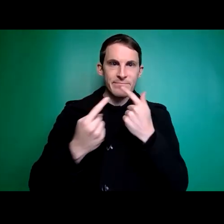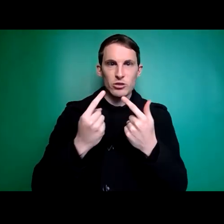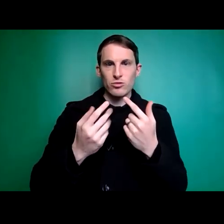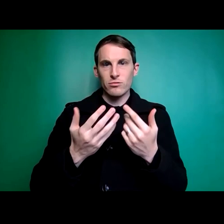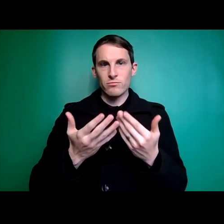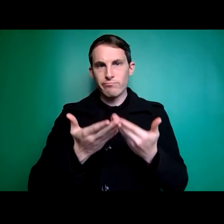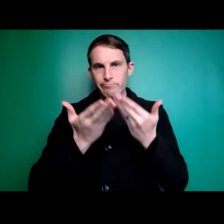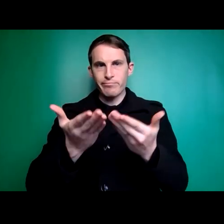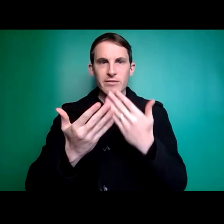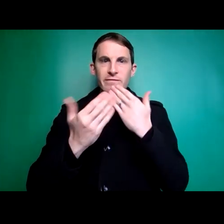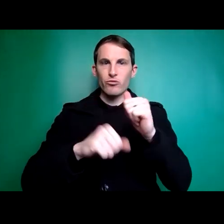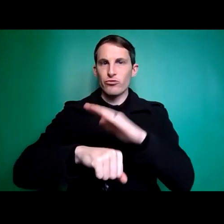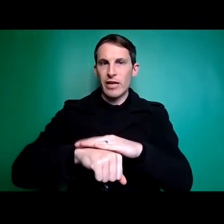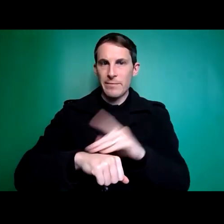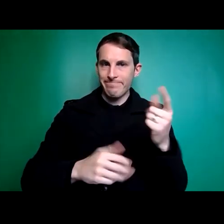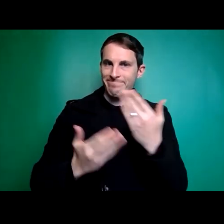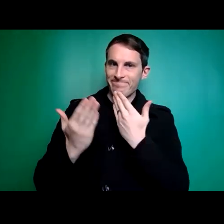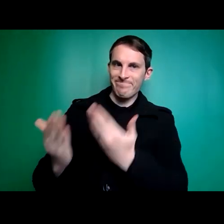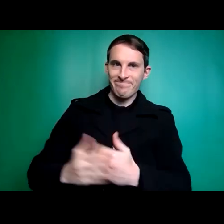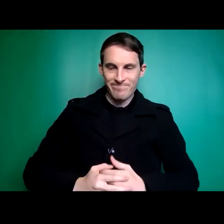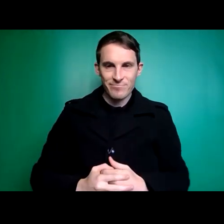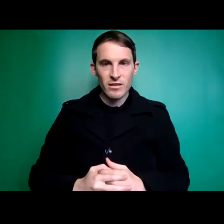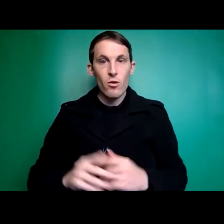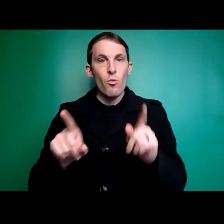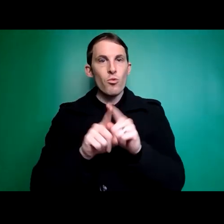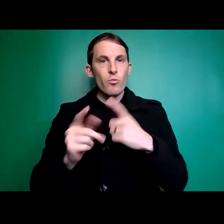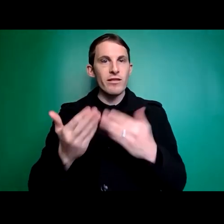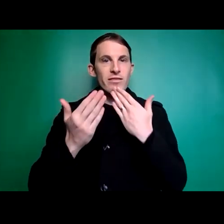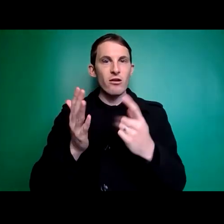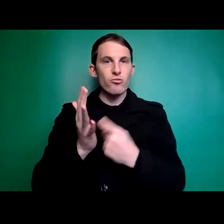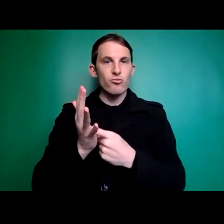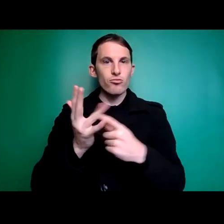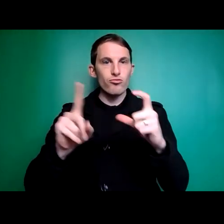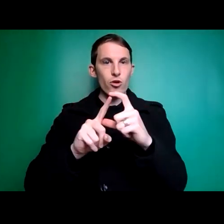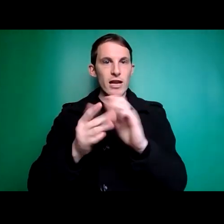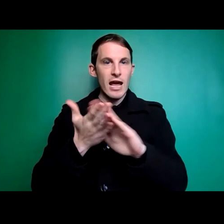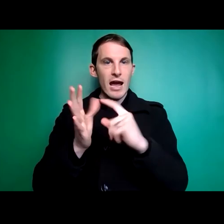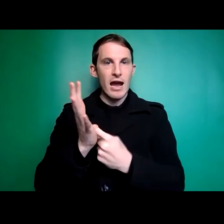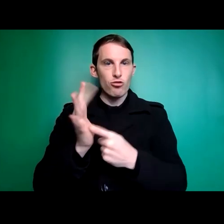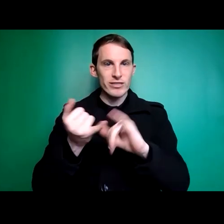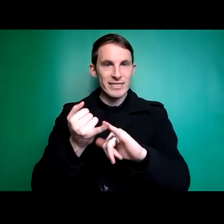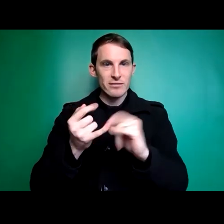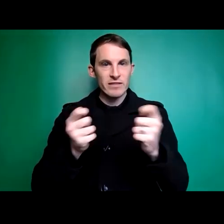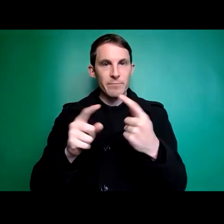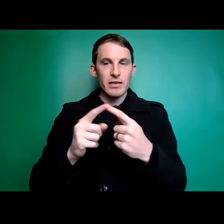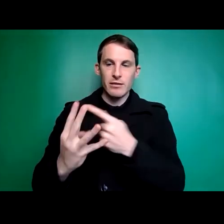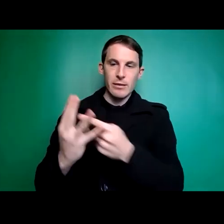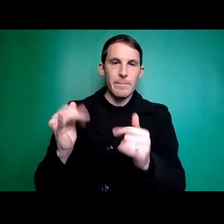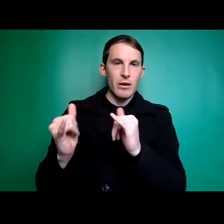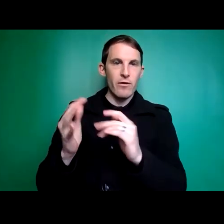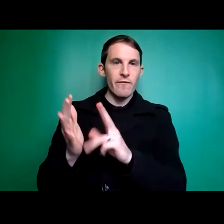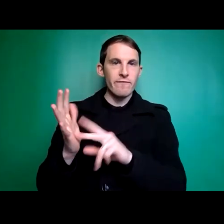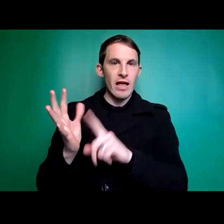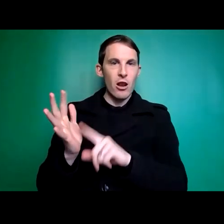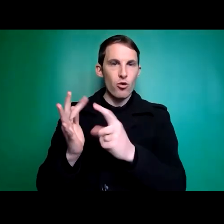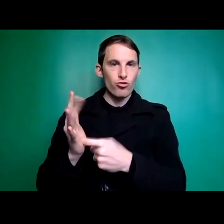oh thanks lauren i'd also like to thank rod harris for opening today's events and valerie hammonds lynn davis peter